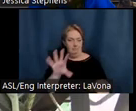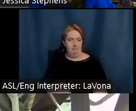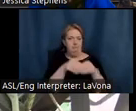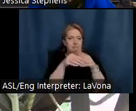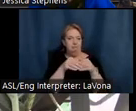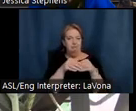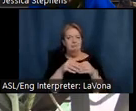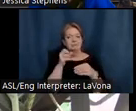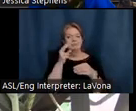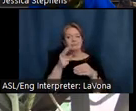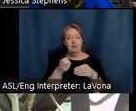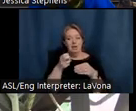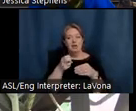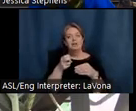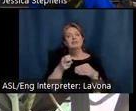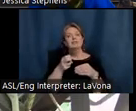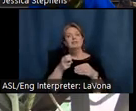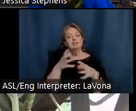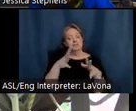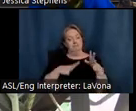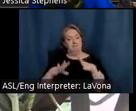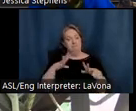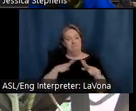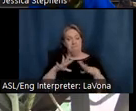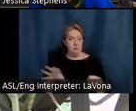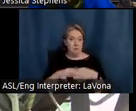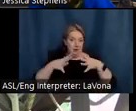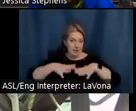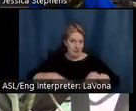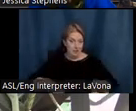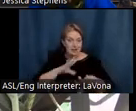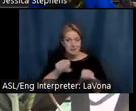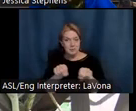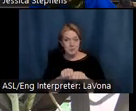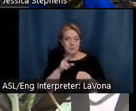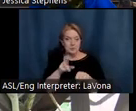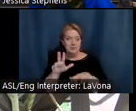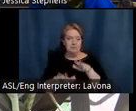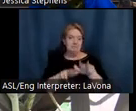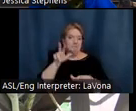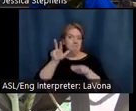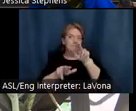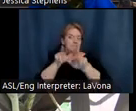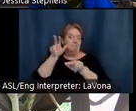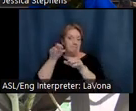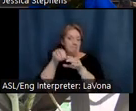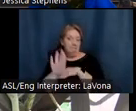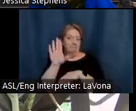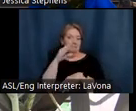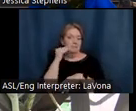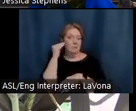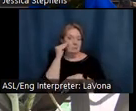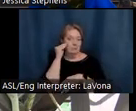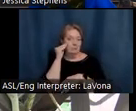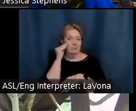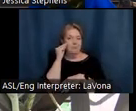wedding shoes as she walked up the steps into her seasonal home in Brown County. The home wouldn't always